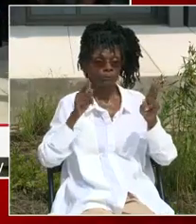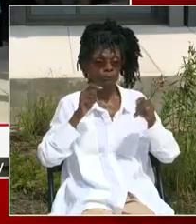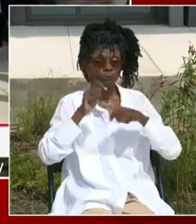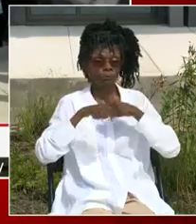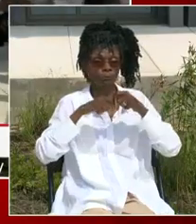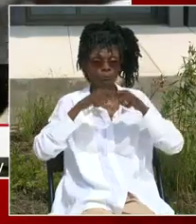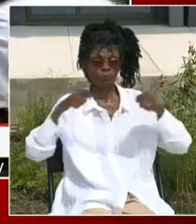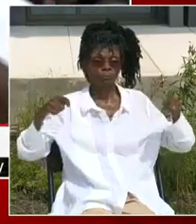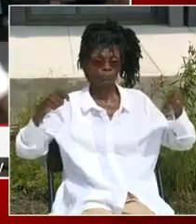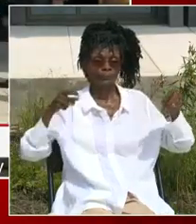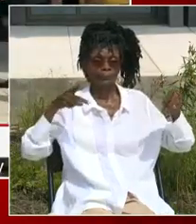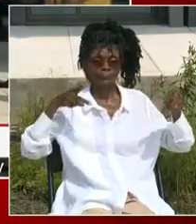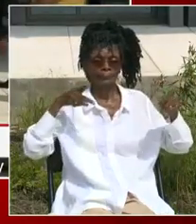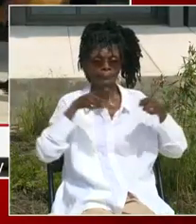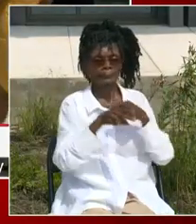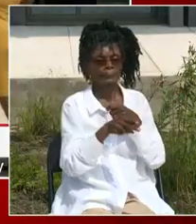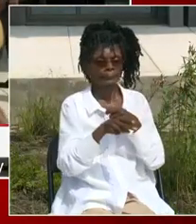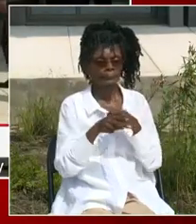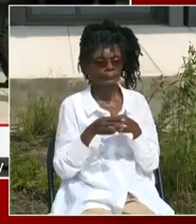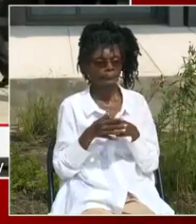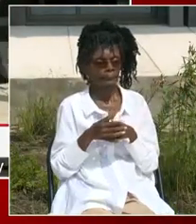Okay, then go under the counter.